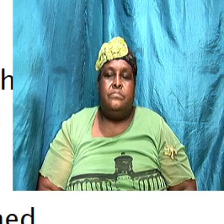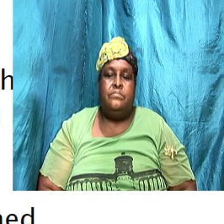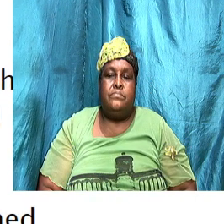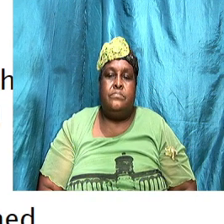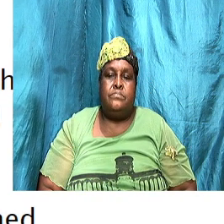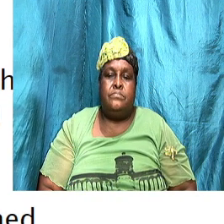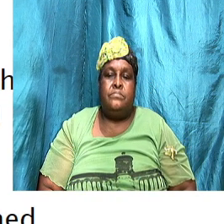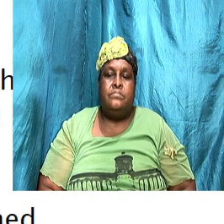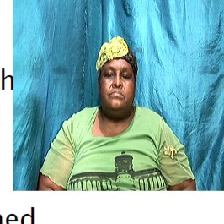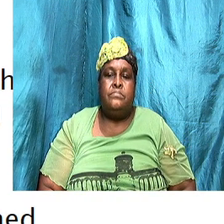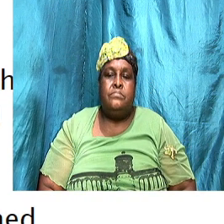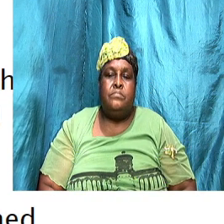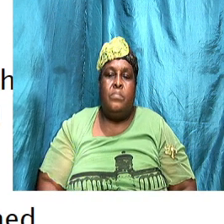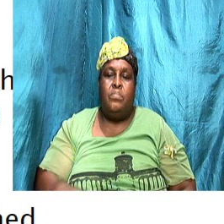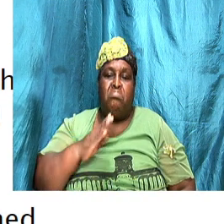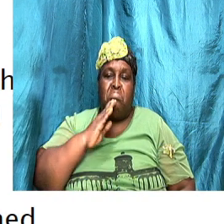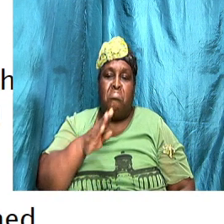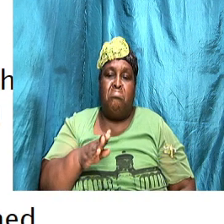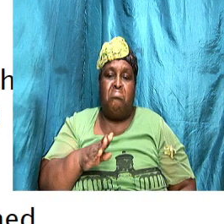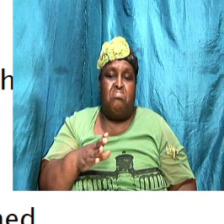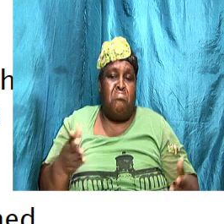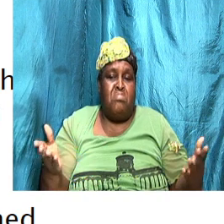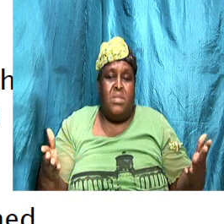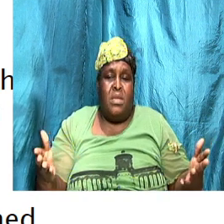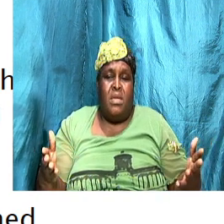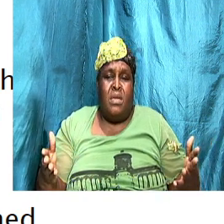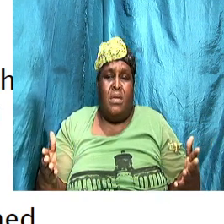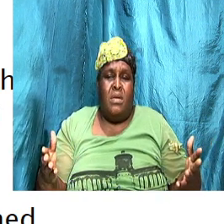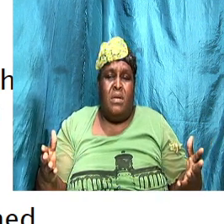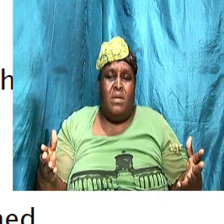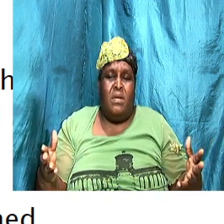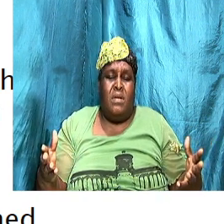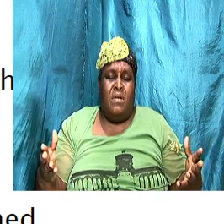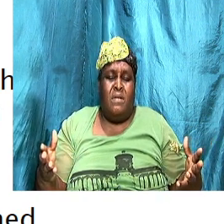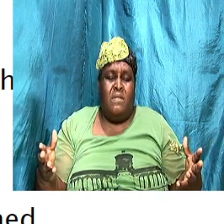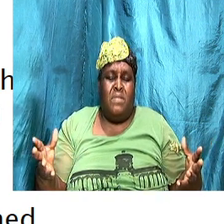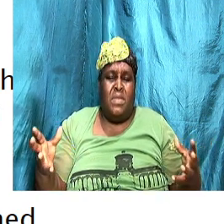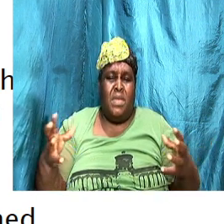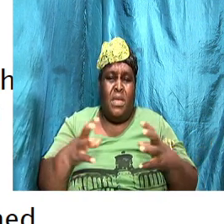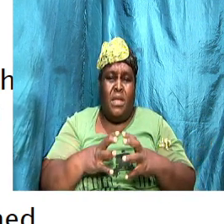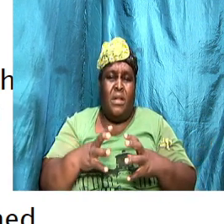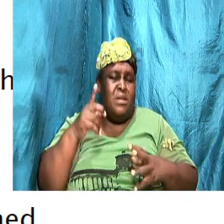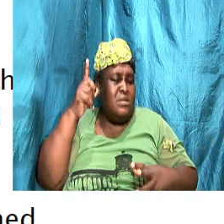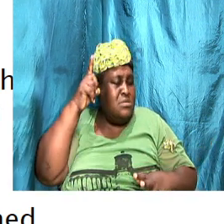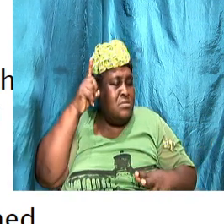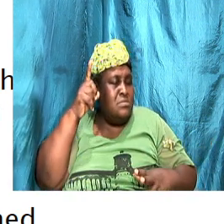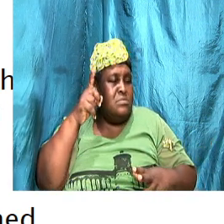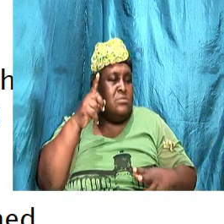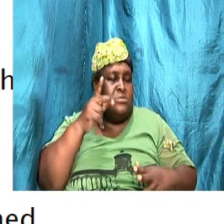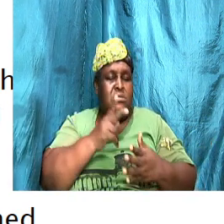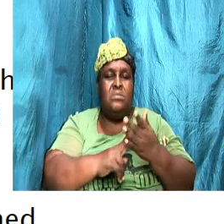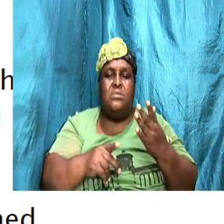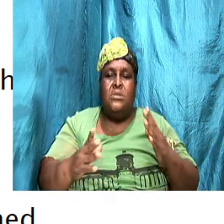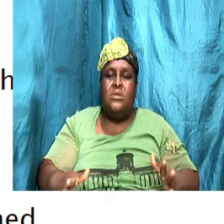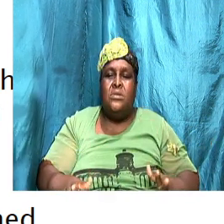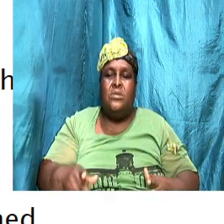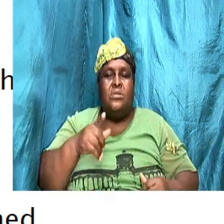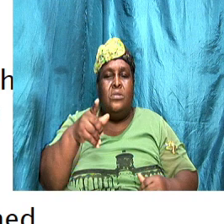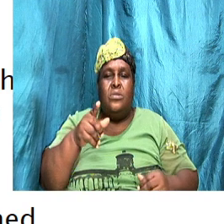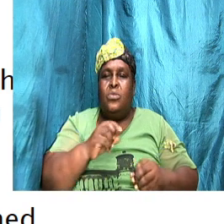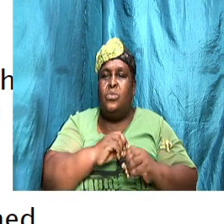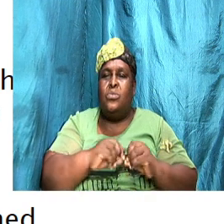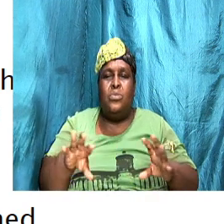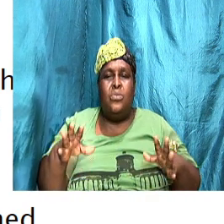be mindful of the gap when listening to your partner you should know that you don't have to